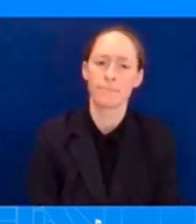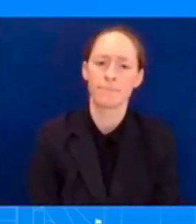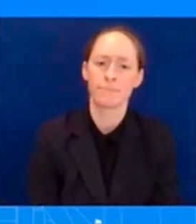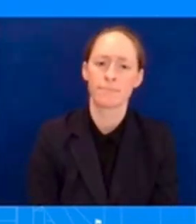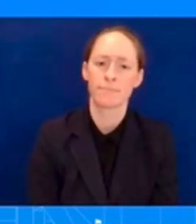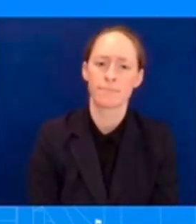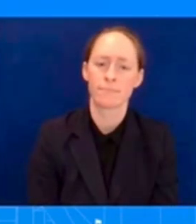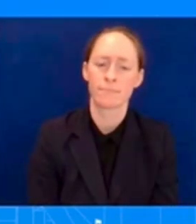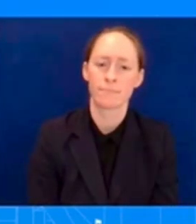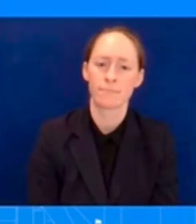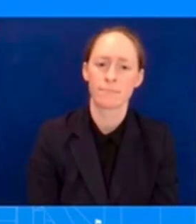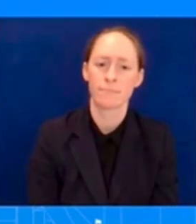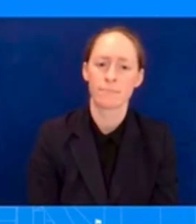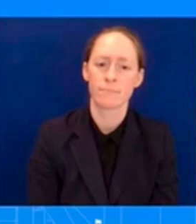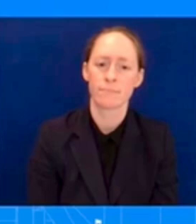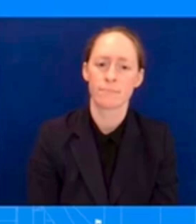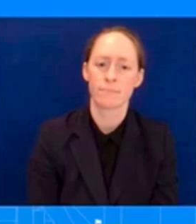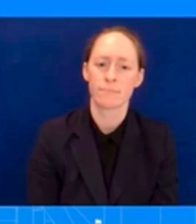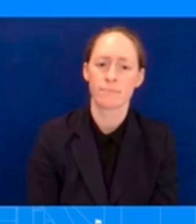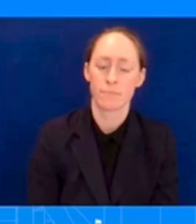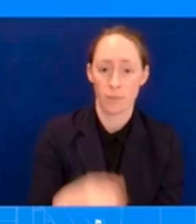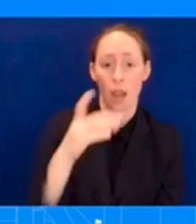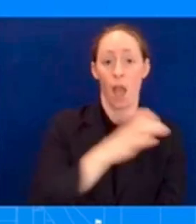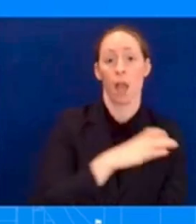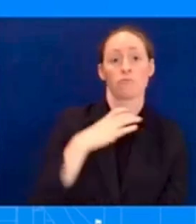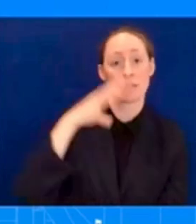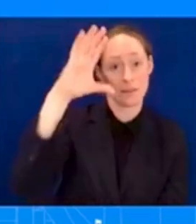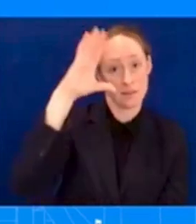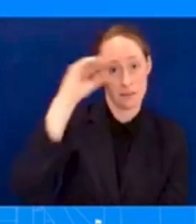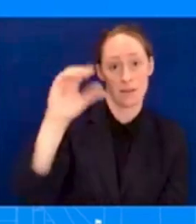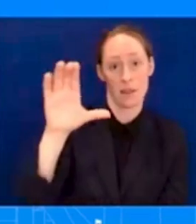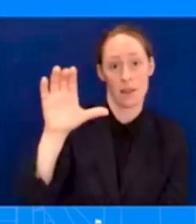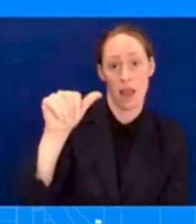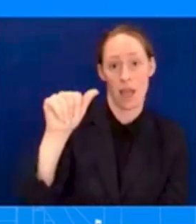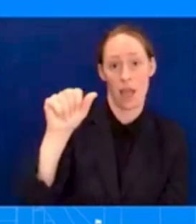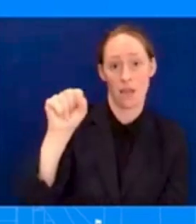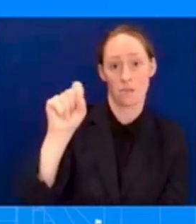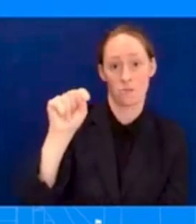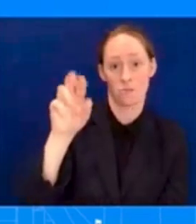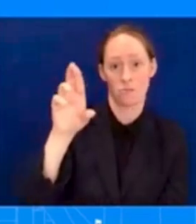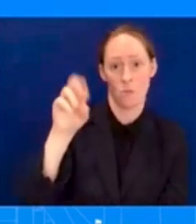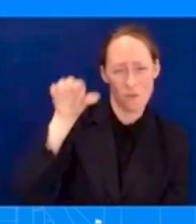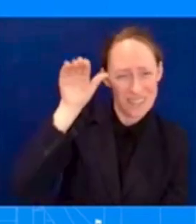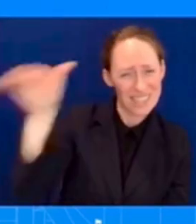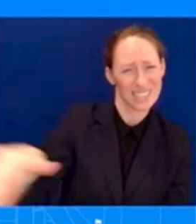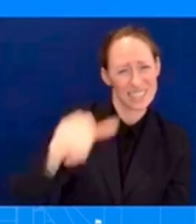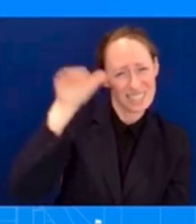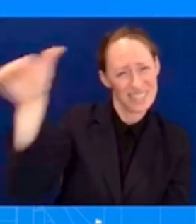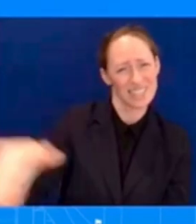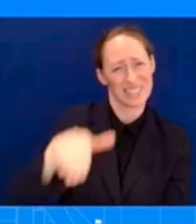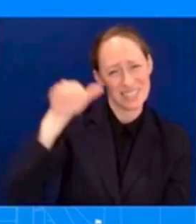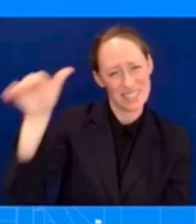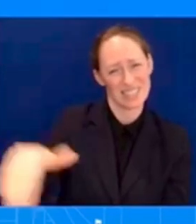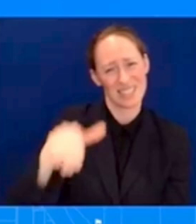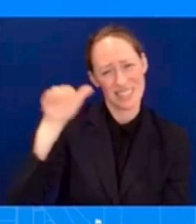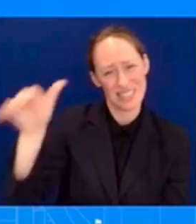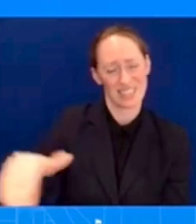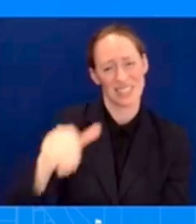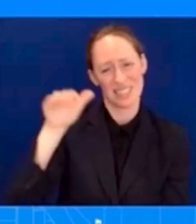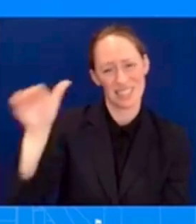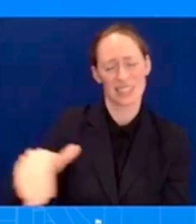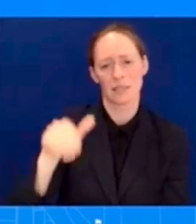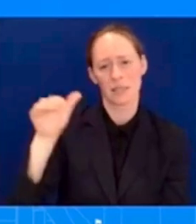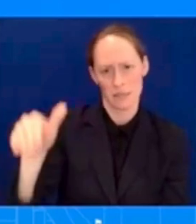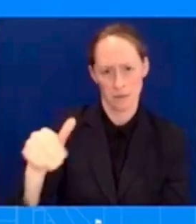calling on the White House to end all cooperation between Customs and Border Patrol and the Texas Department of Public Safety until after the Justice